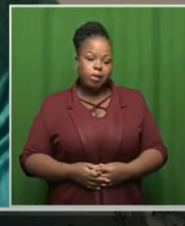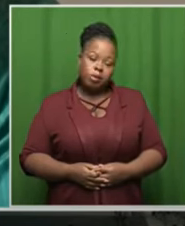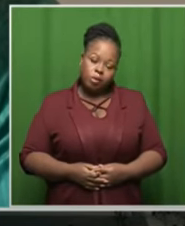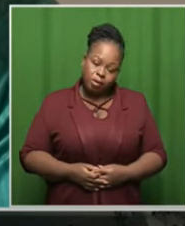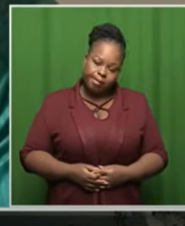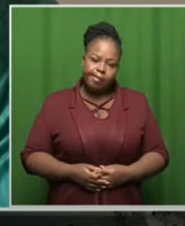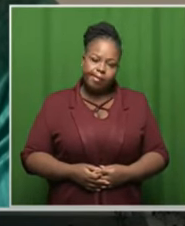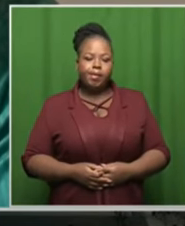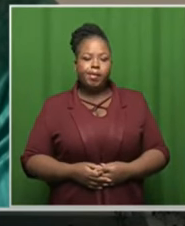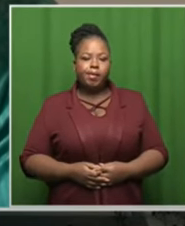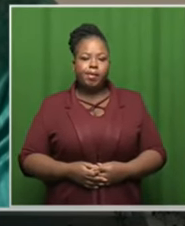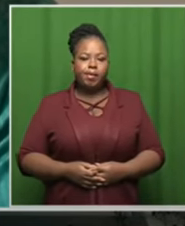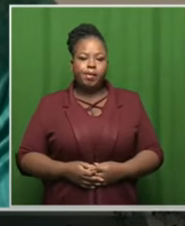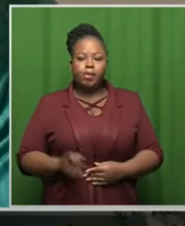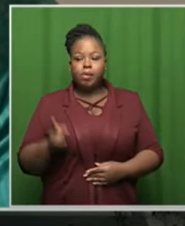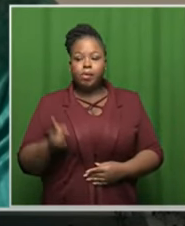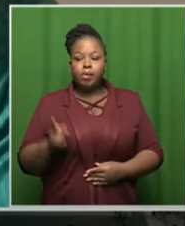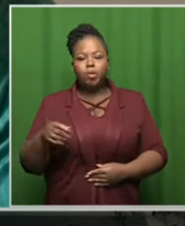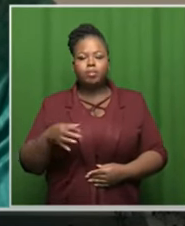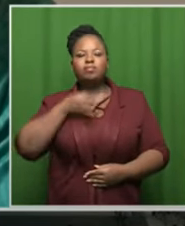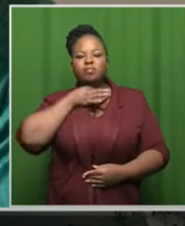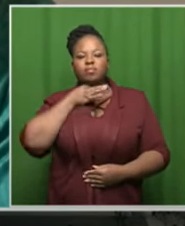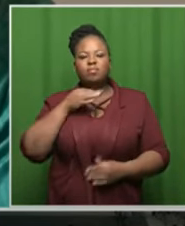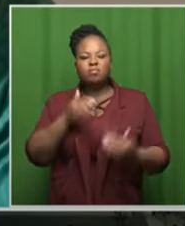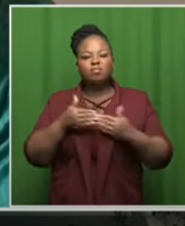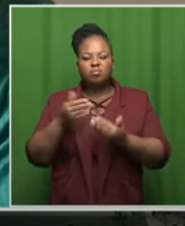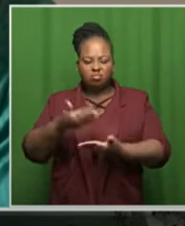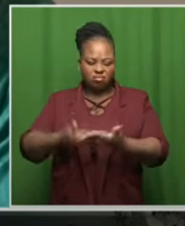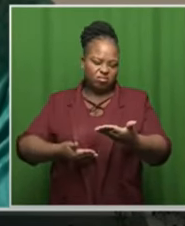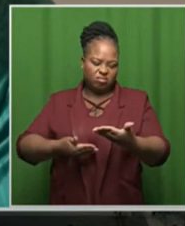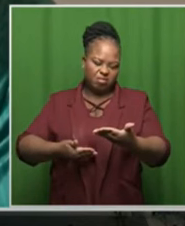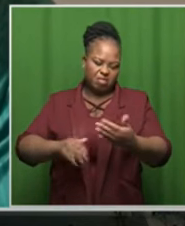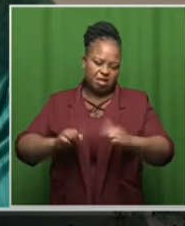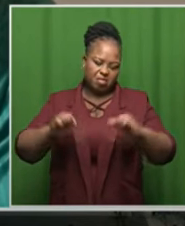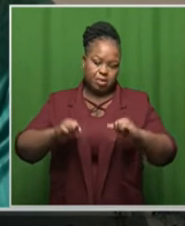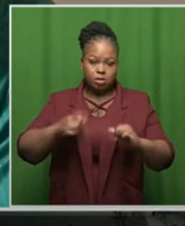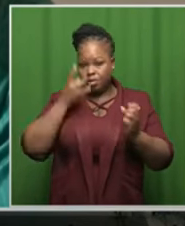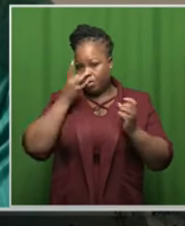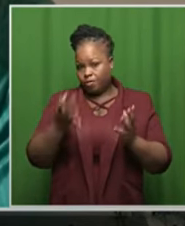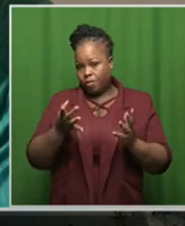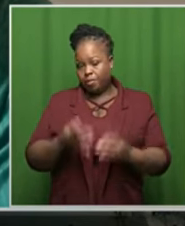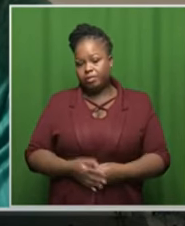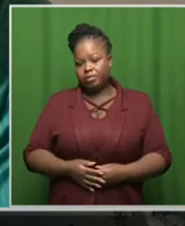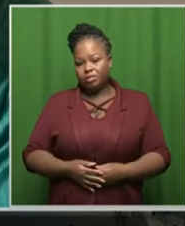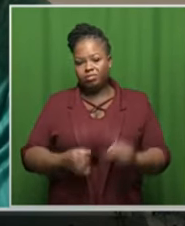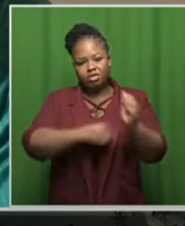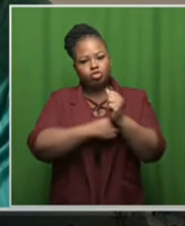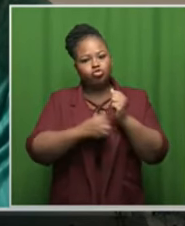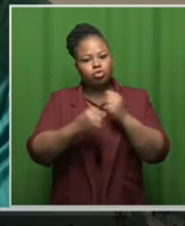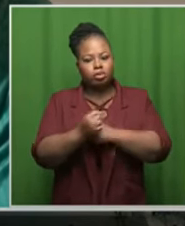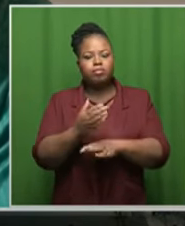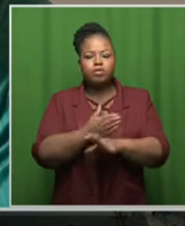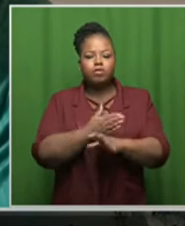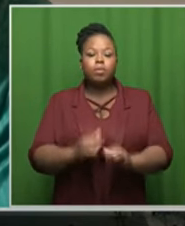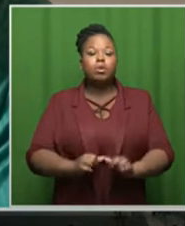you know i've met the accolades a few months ago i have looked at the deal and i told him first uh just looking at the structure of this deal before